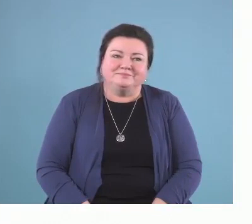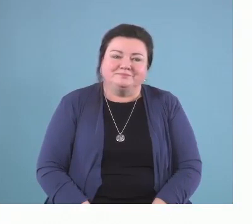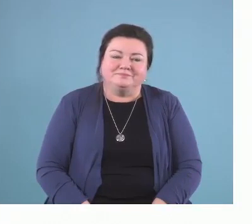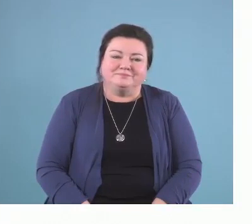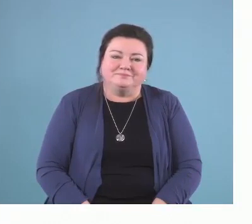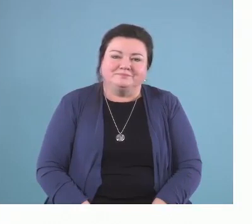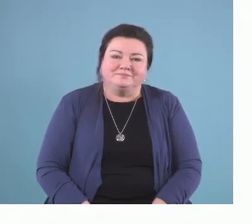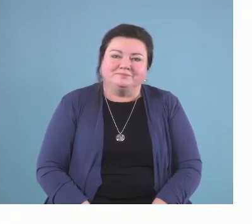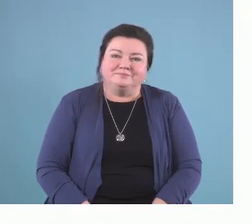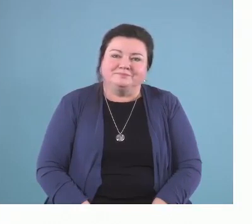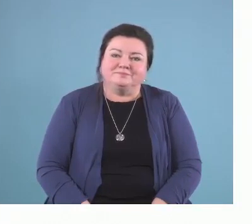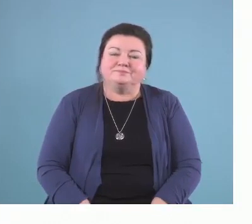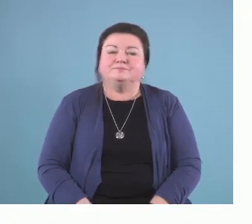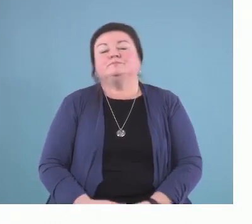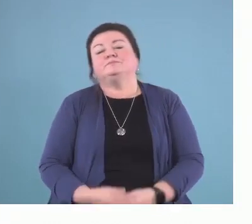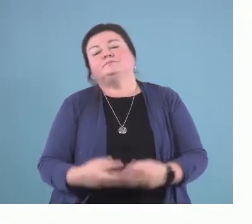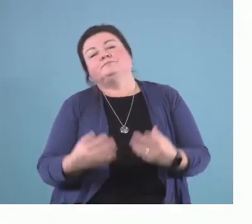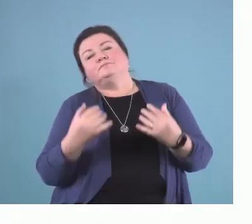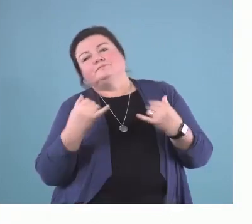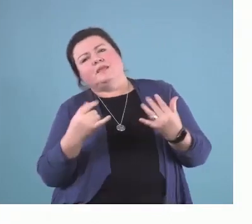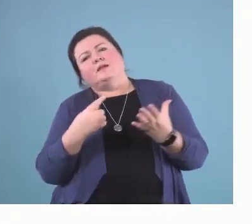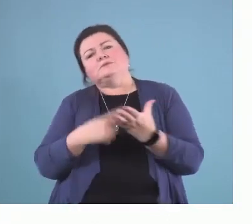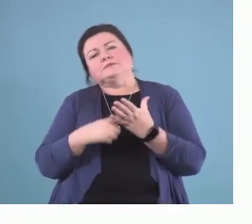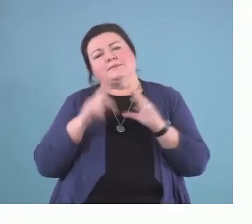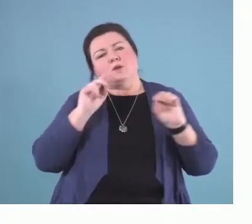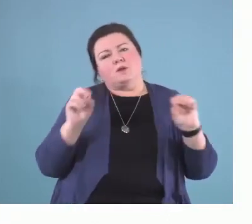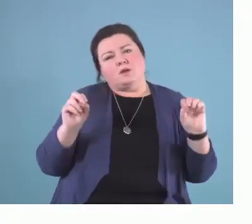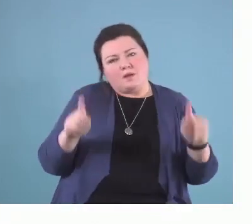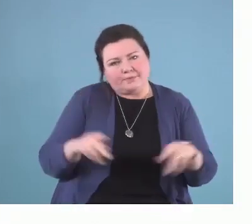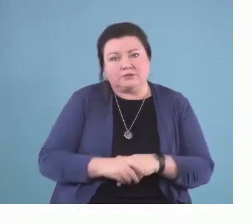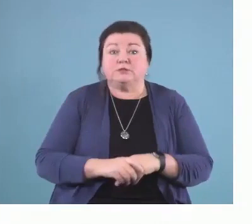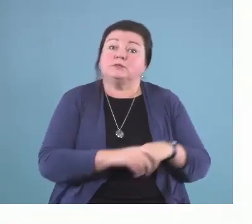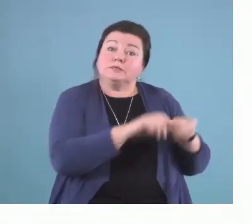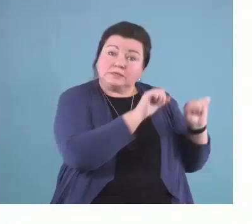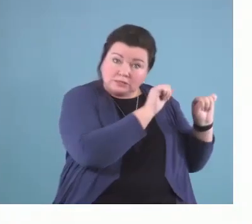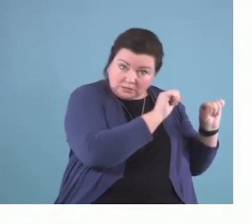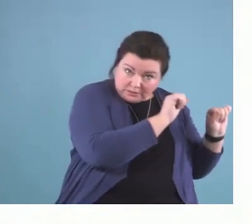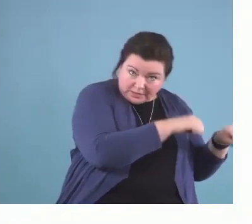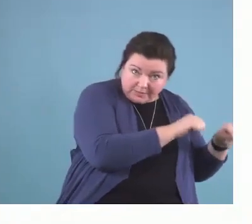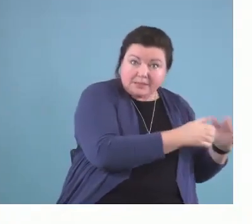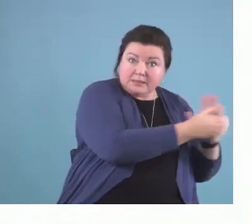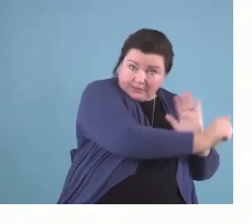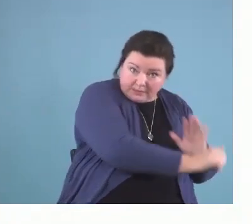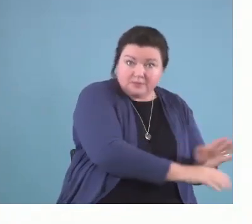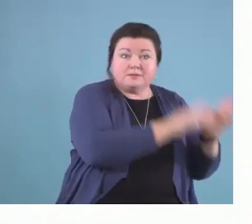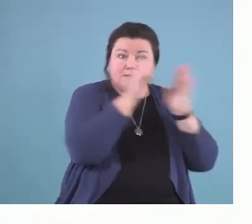So, I'm going to start by talking to you more about opportunity, right? Capability, opportunity, motivation.